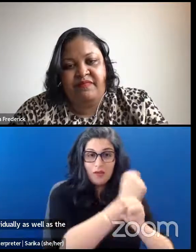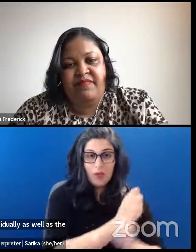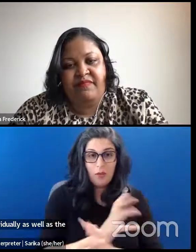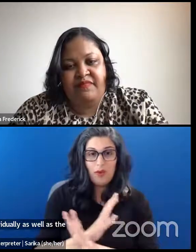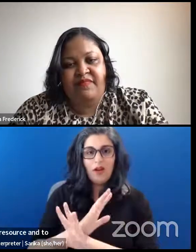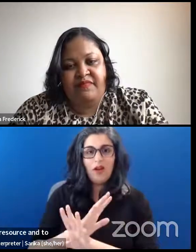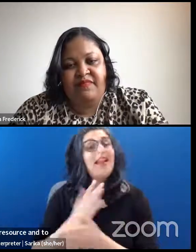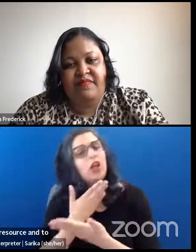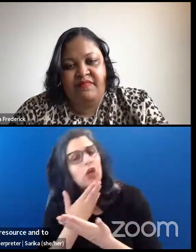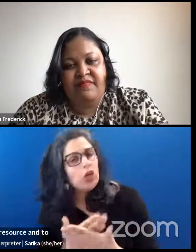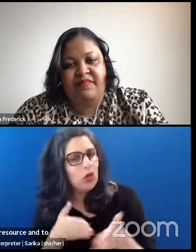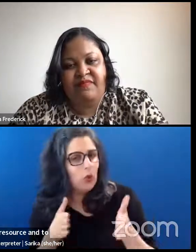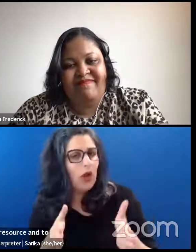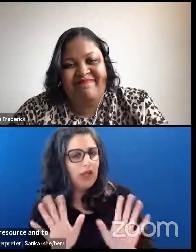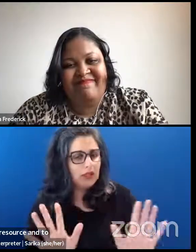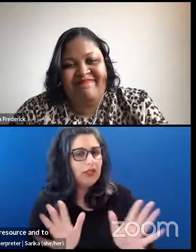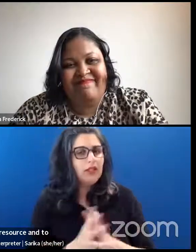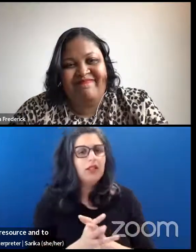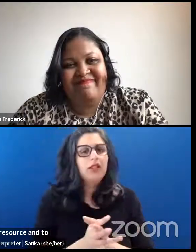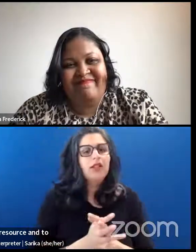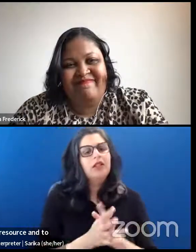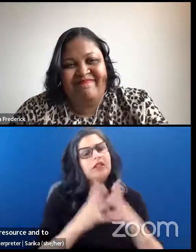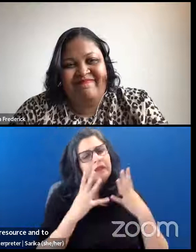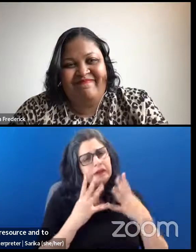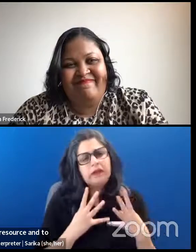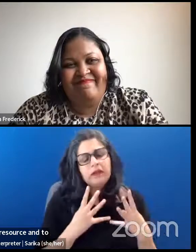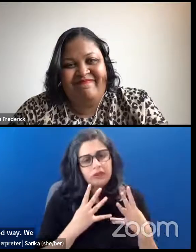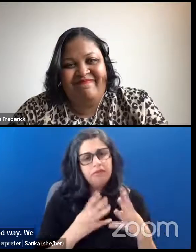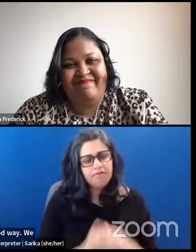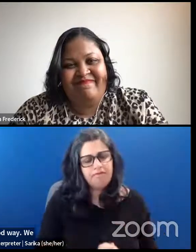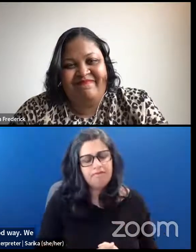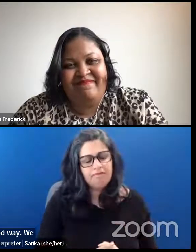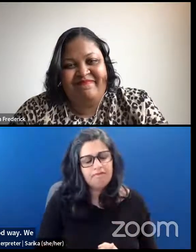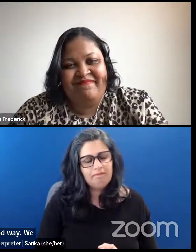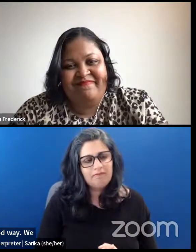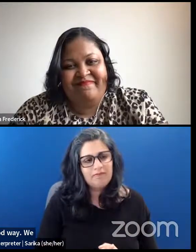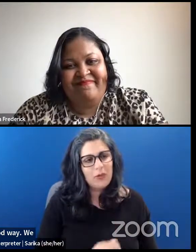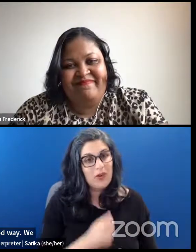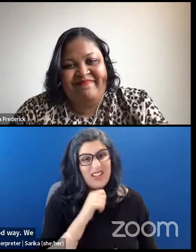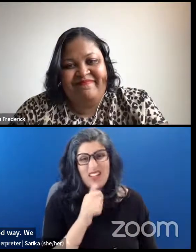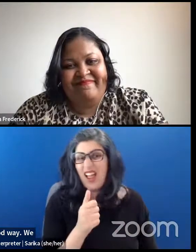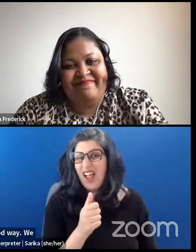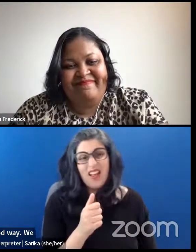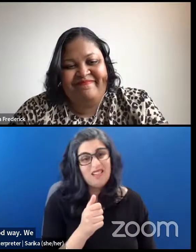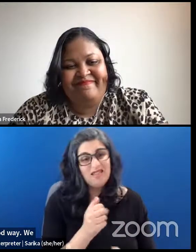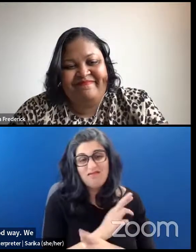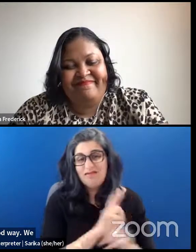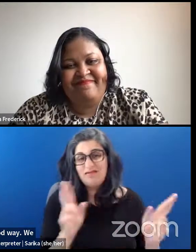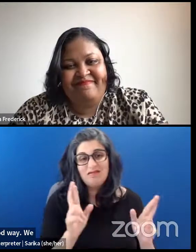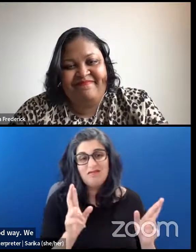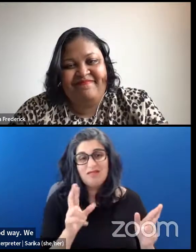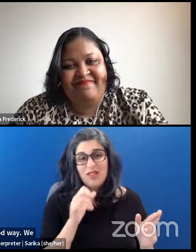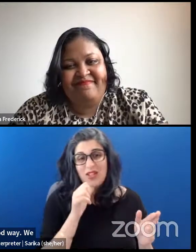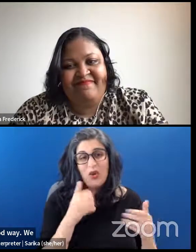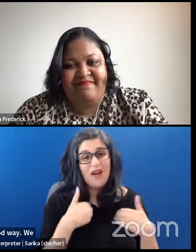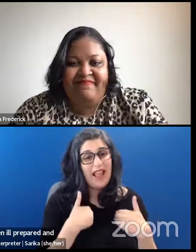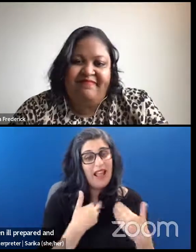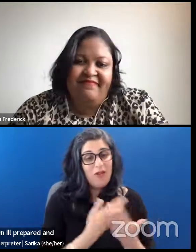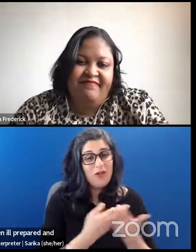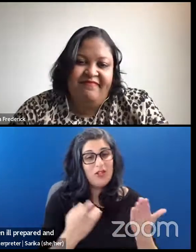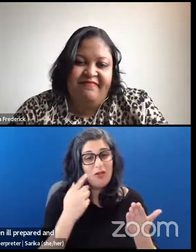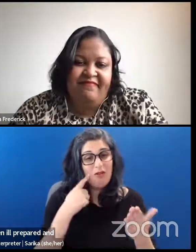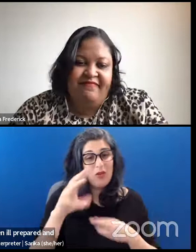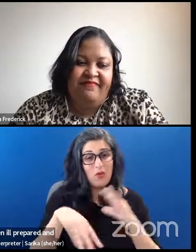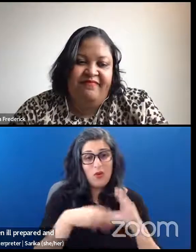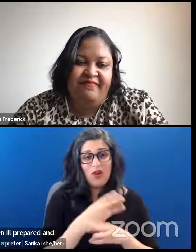good way. We are unfortunately really often, you know, ill-prepared and unresourced in a world that is so challenging. And that's